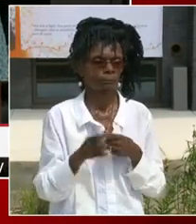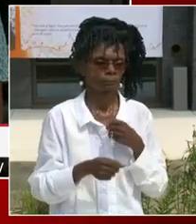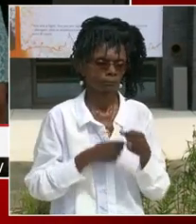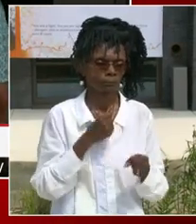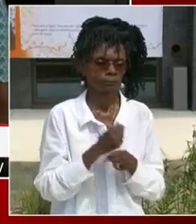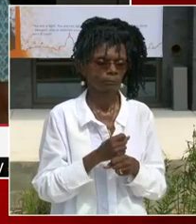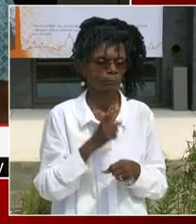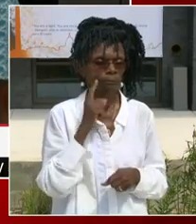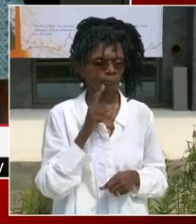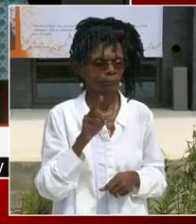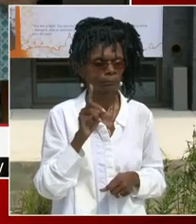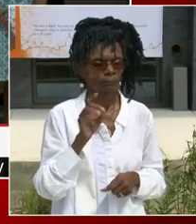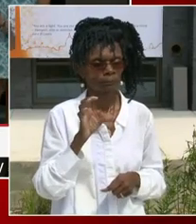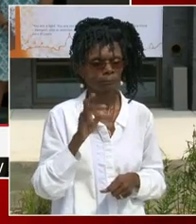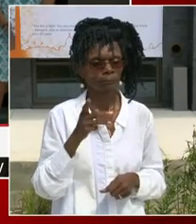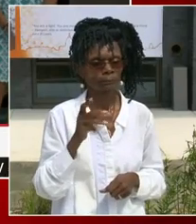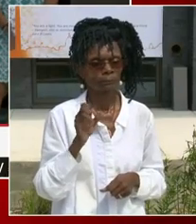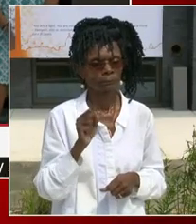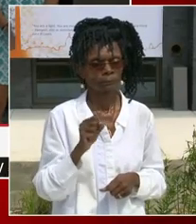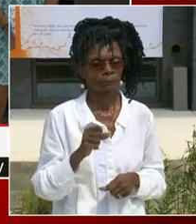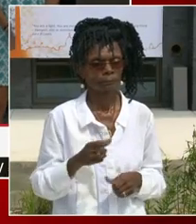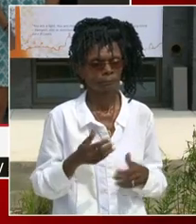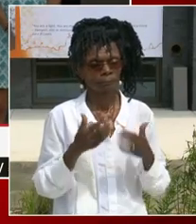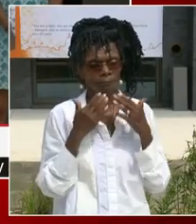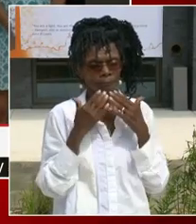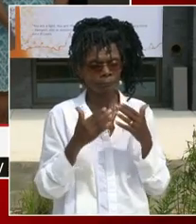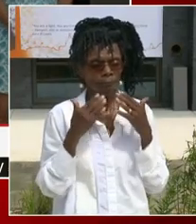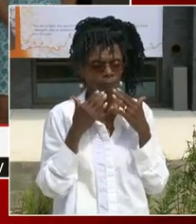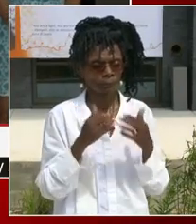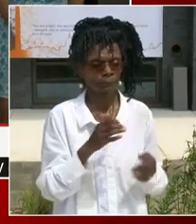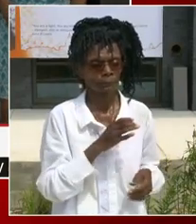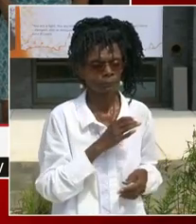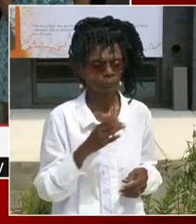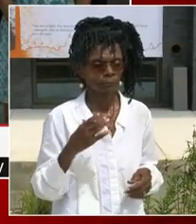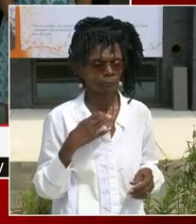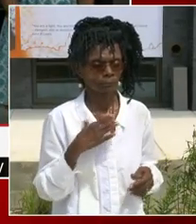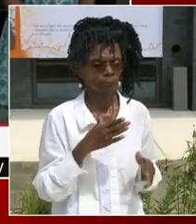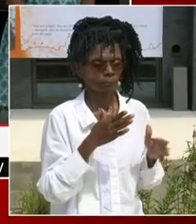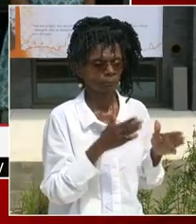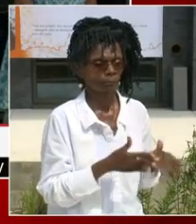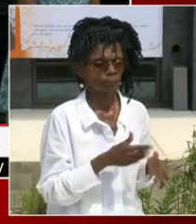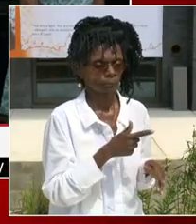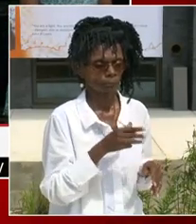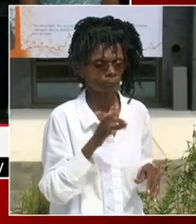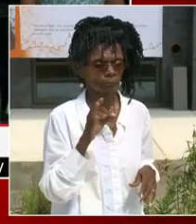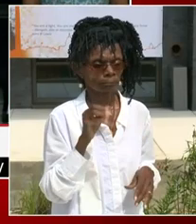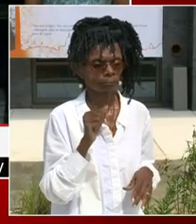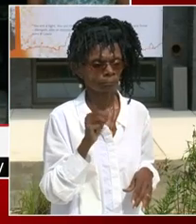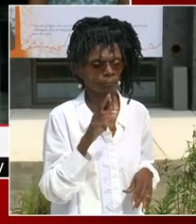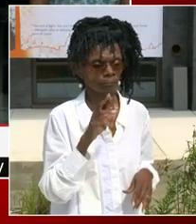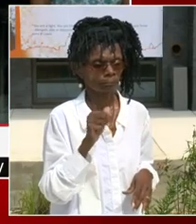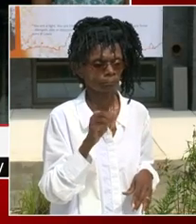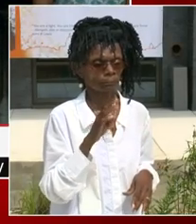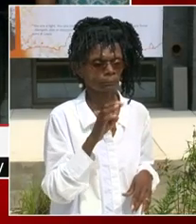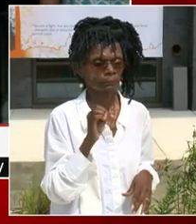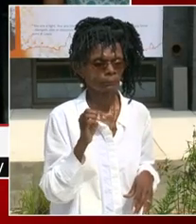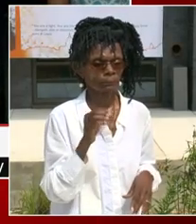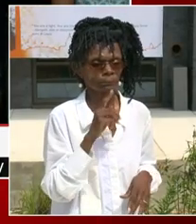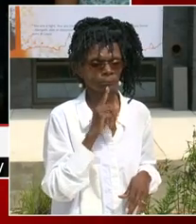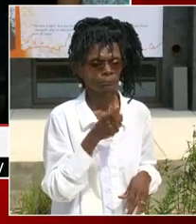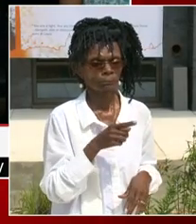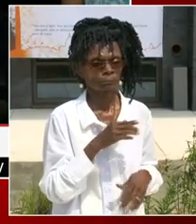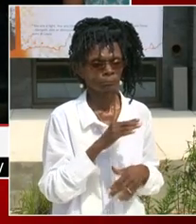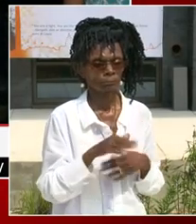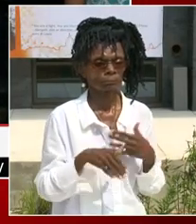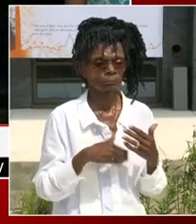all of our central office teachers and staff who are doing everything to make sure our kids can get in their